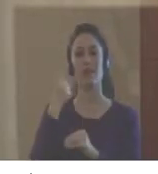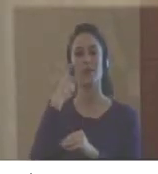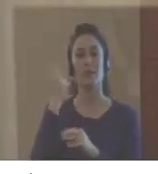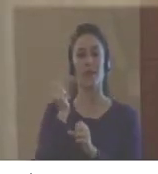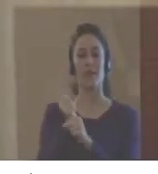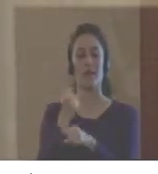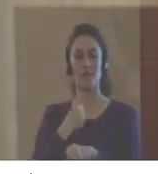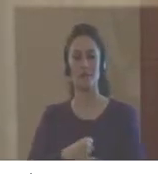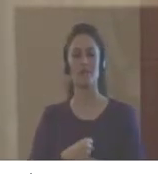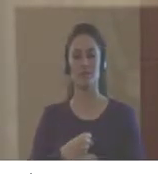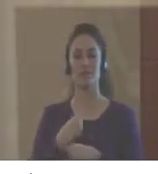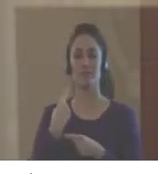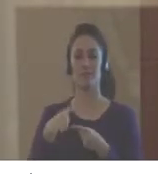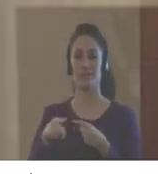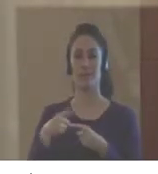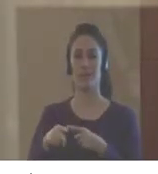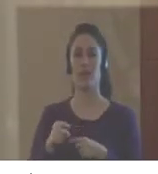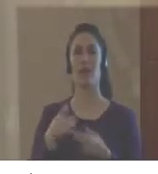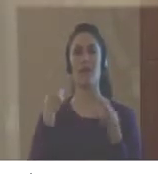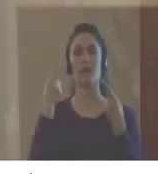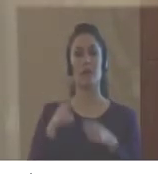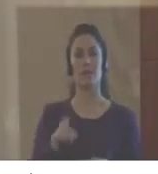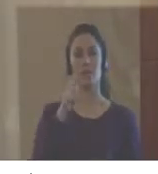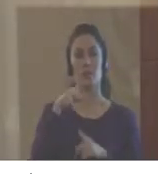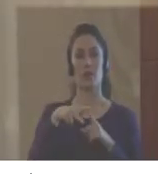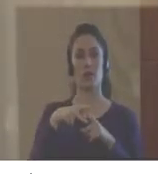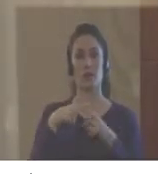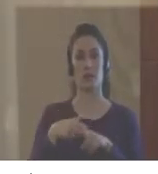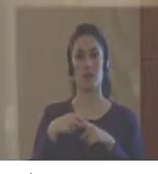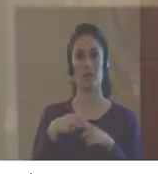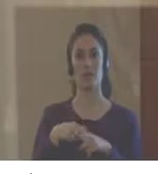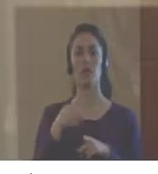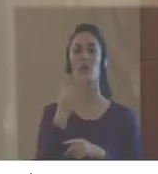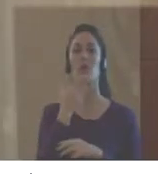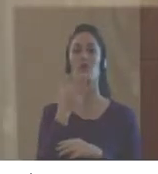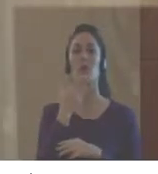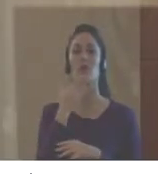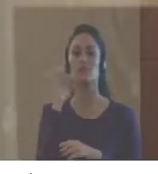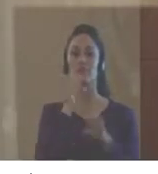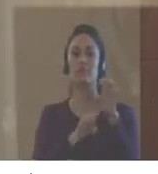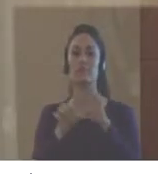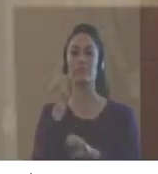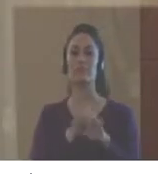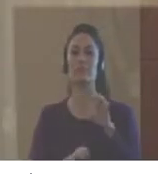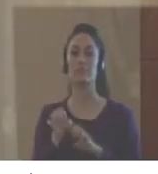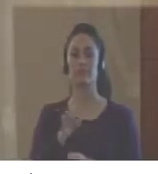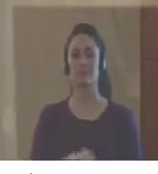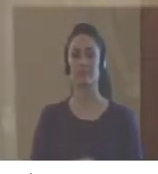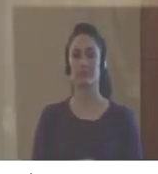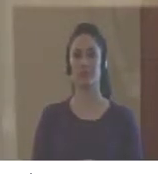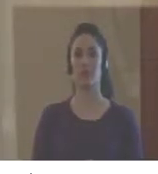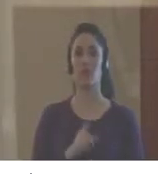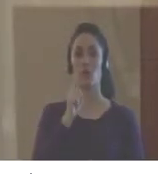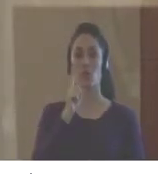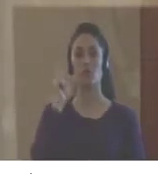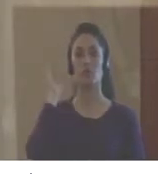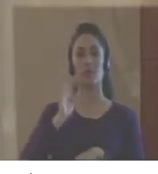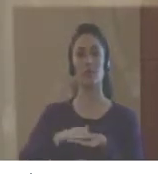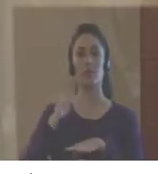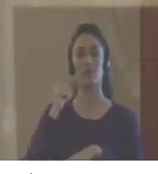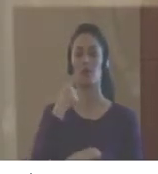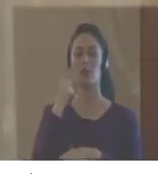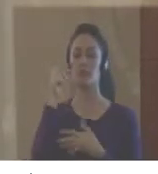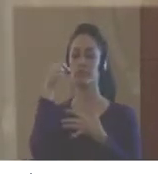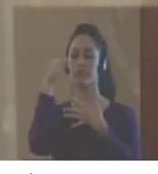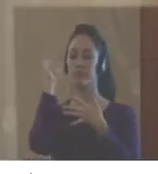terms of risk management in these countries. And in addition to that, this is a tool for diagnose, and